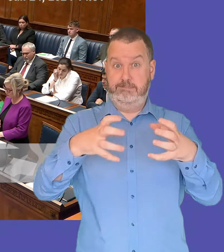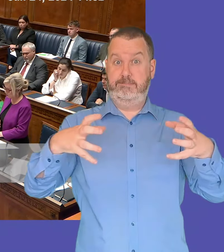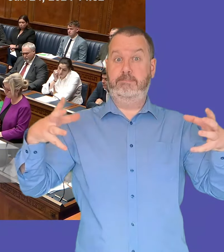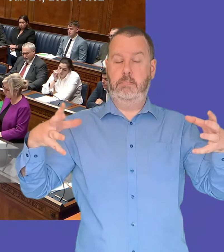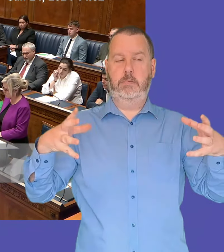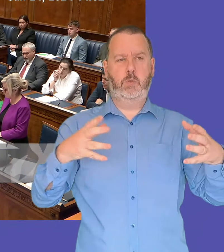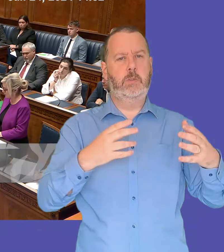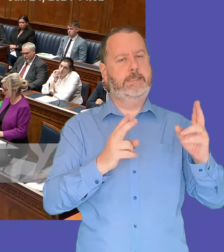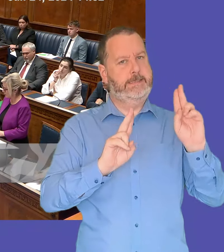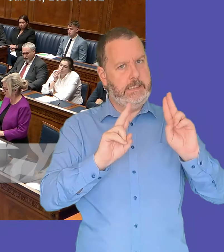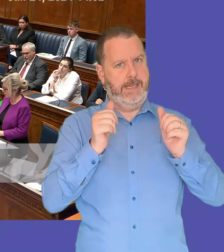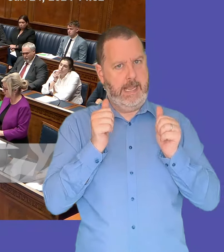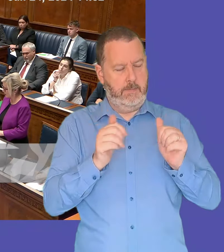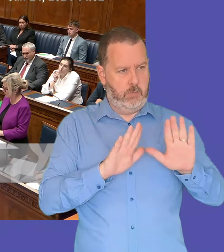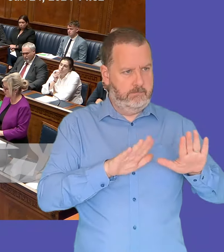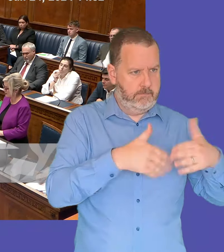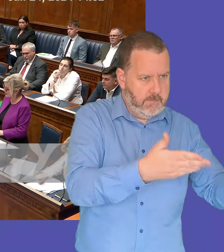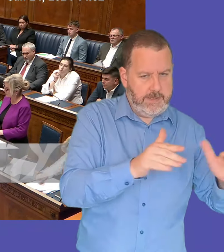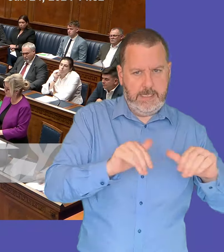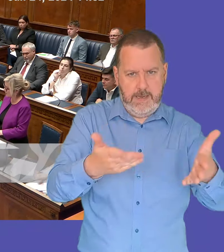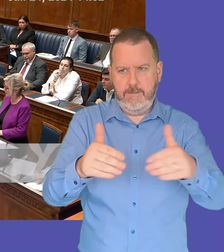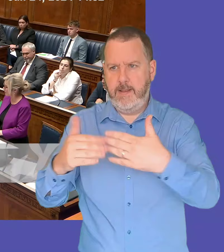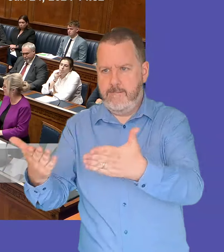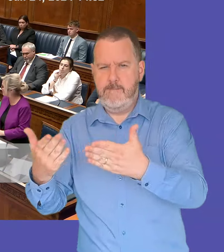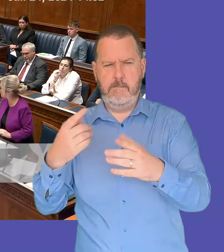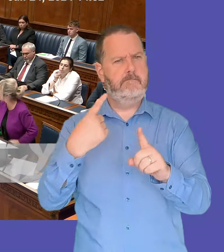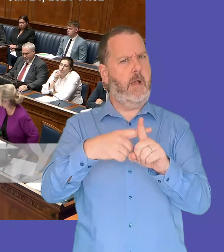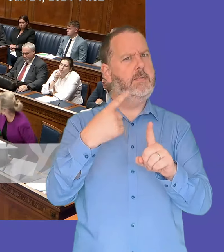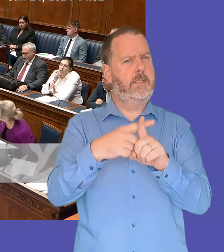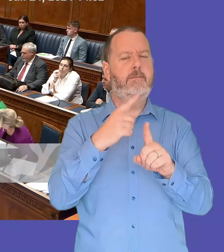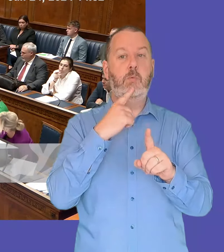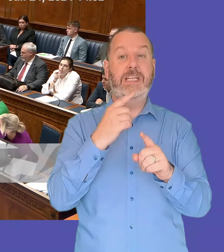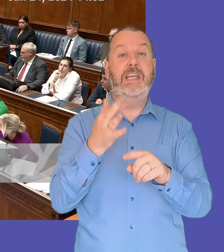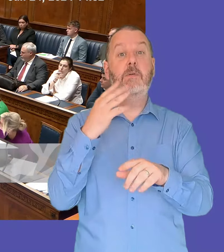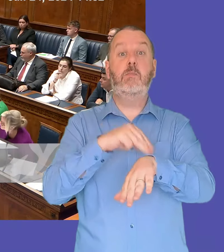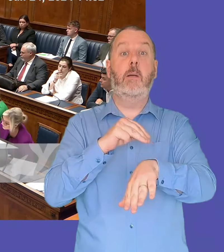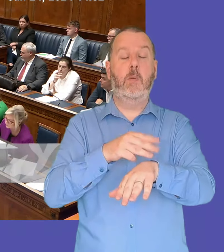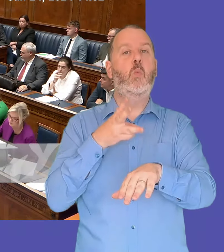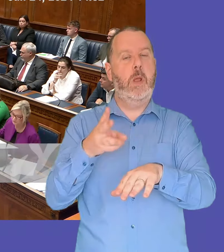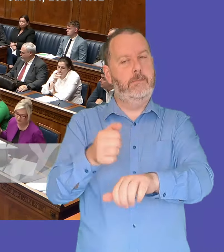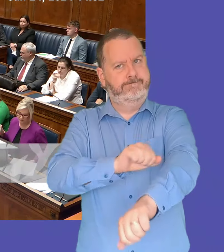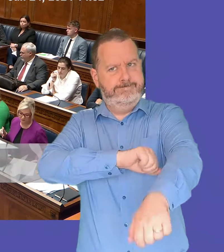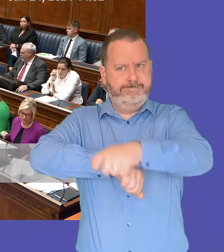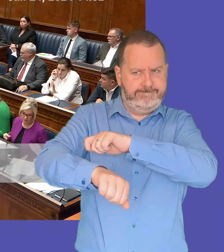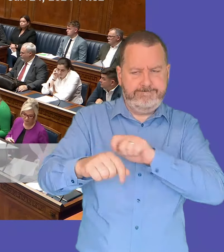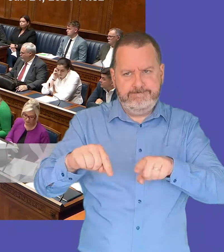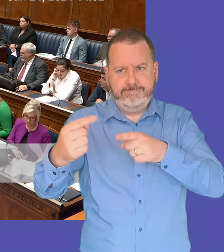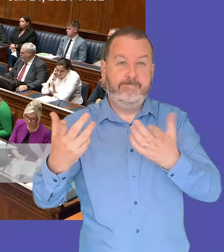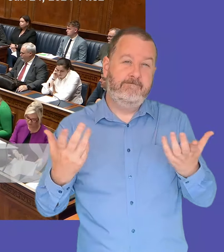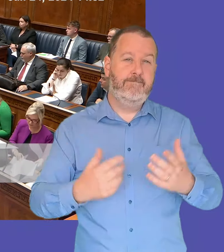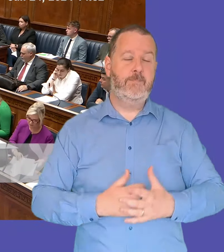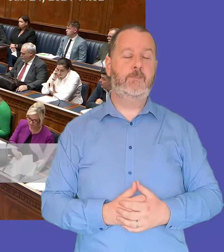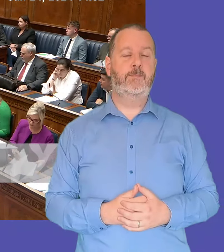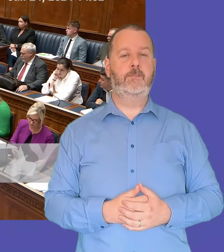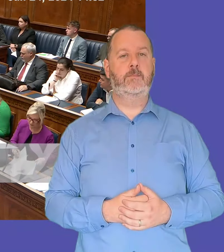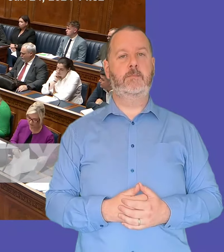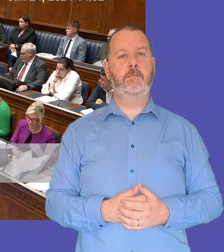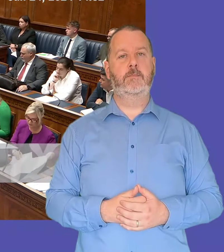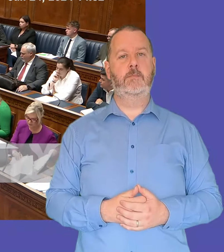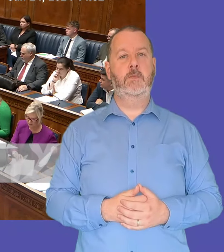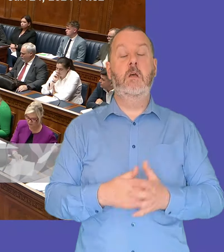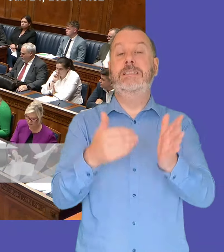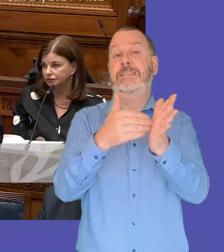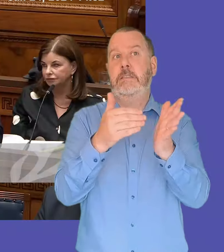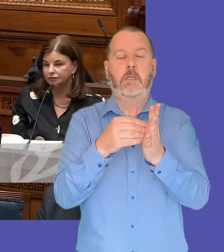and we should focus on building up on those positives and dealing with the challenges marketing supplementary mr i appreciate those general